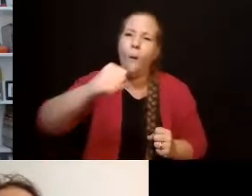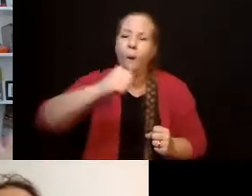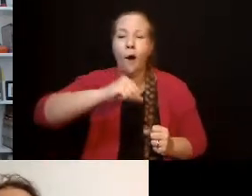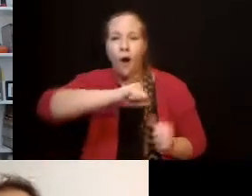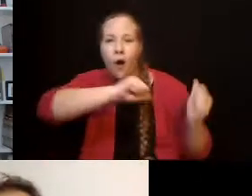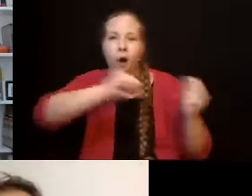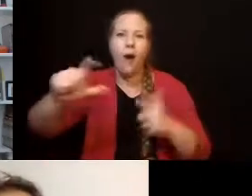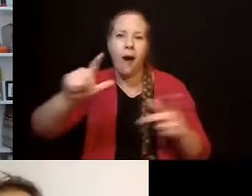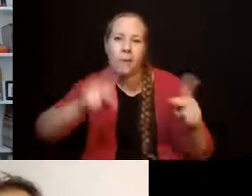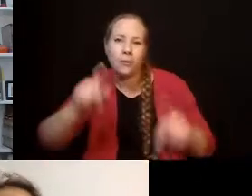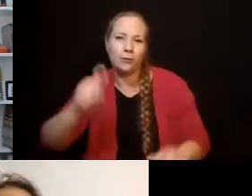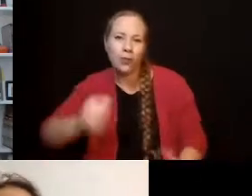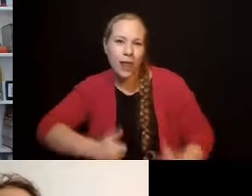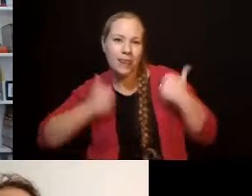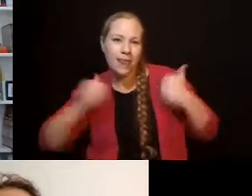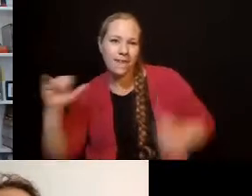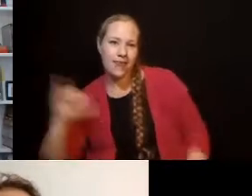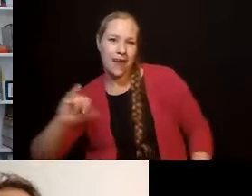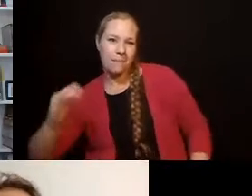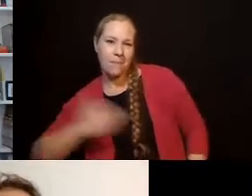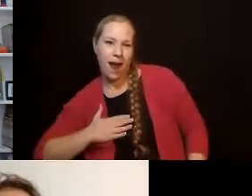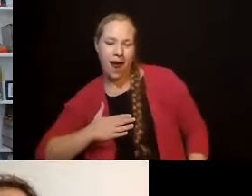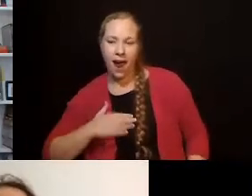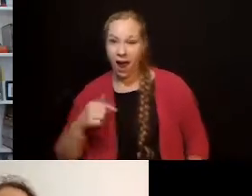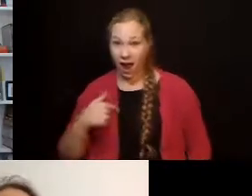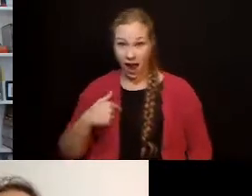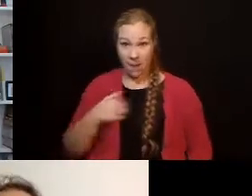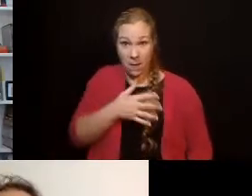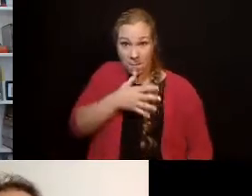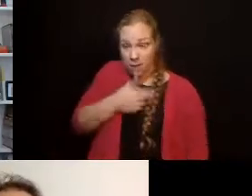That's exactly how I want my kids to feel.